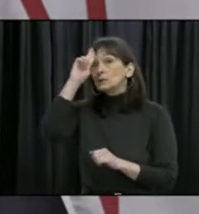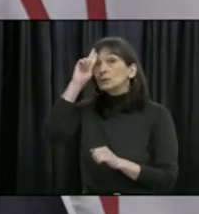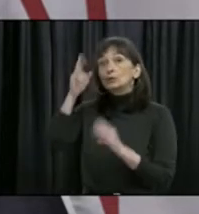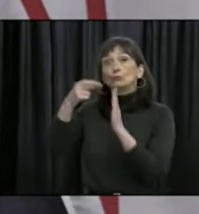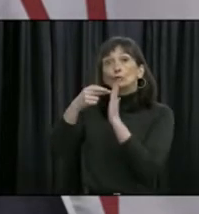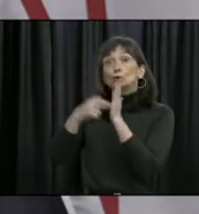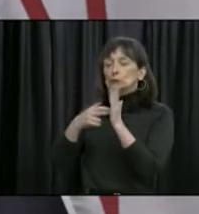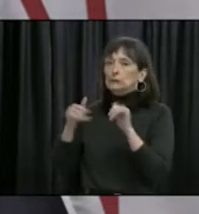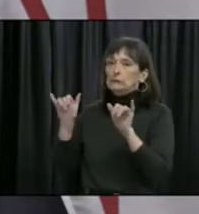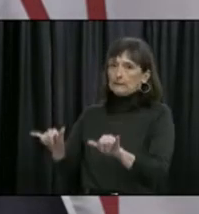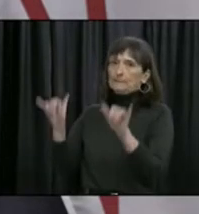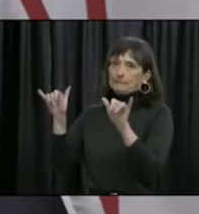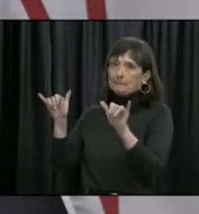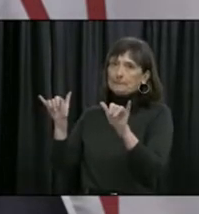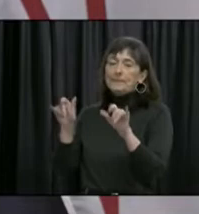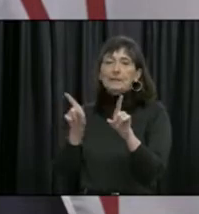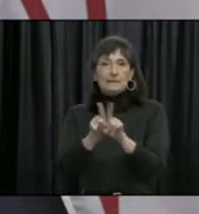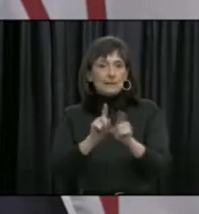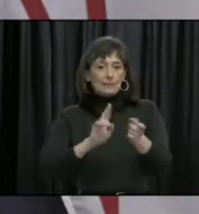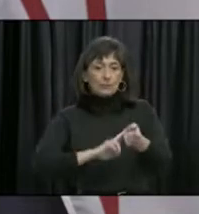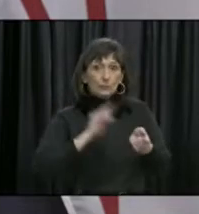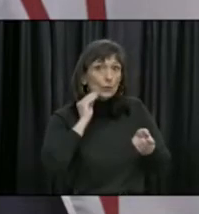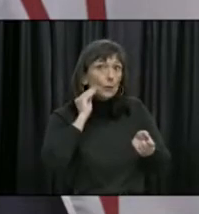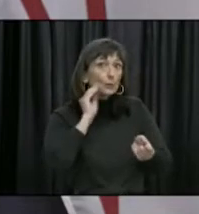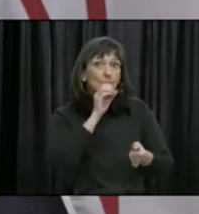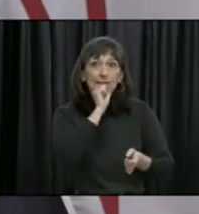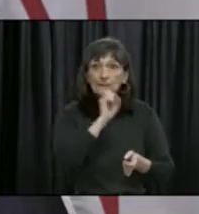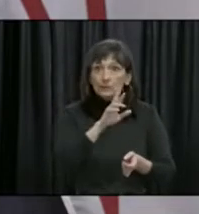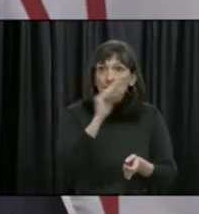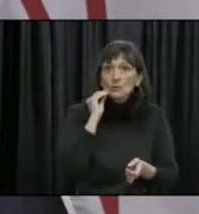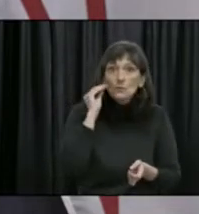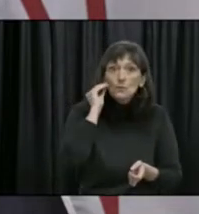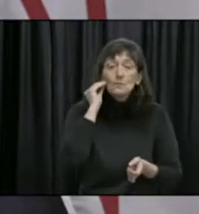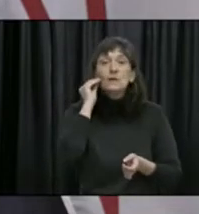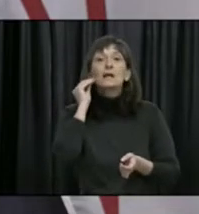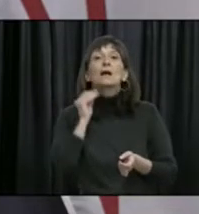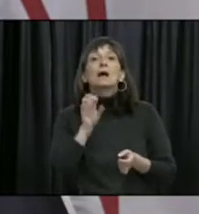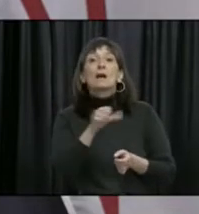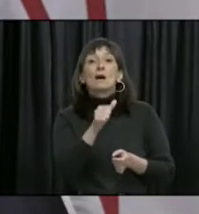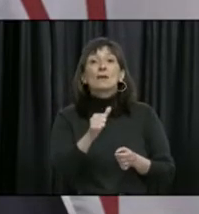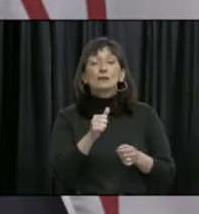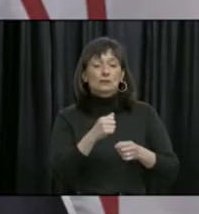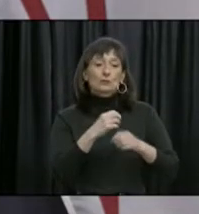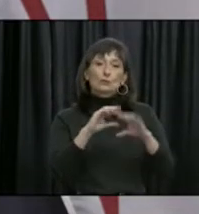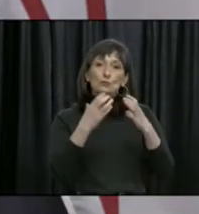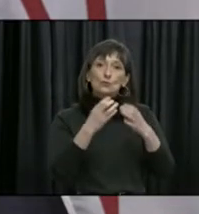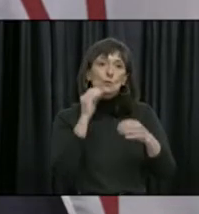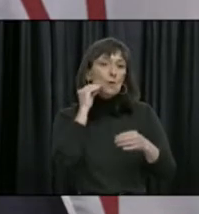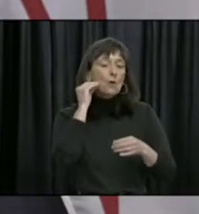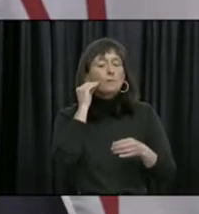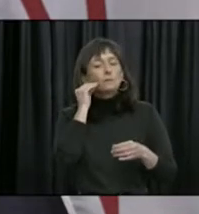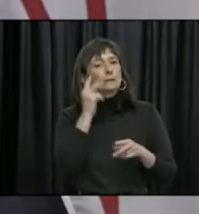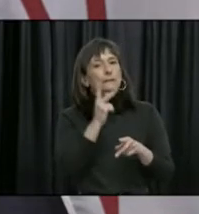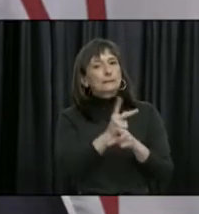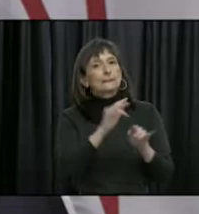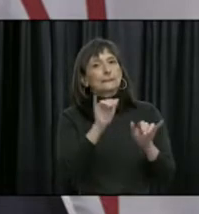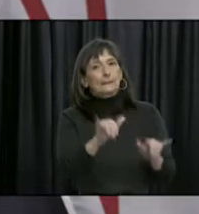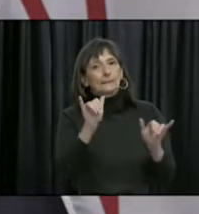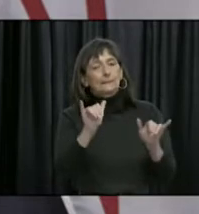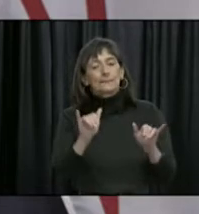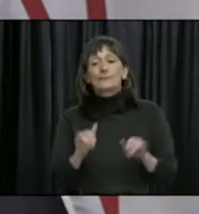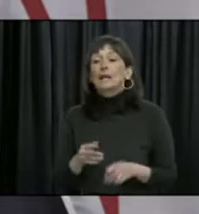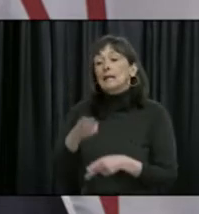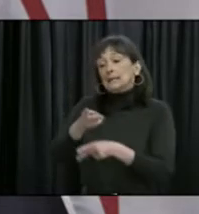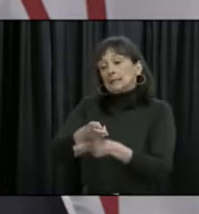as do the orders for long-term care, personal care homes, and assisted living facilities. Regulated child care centers